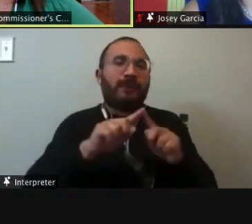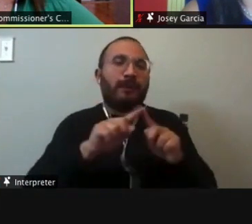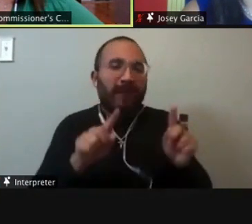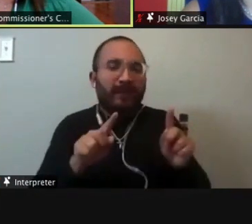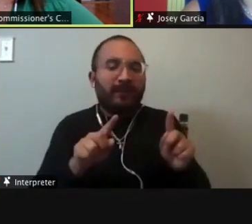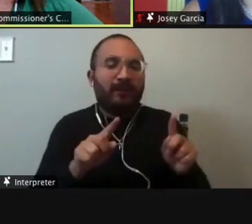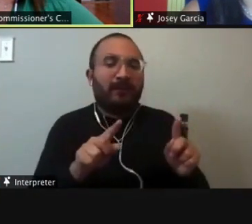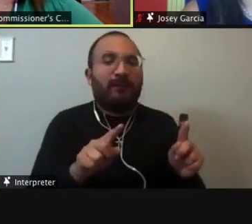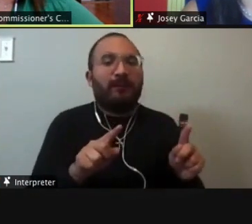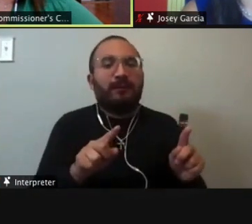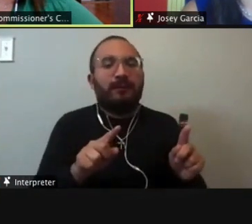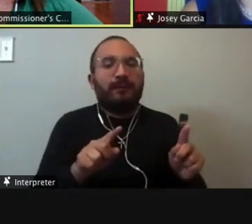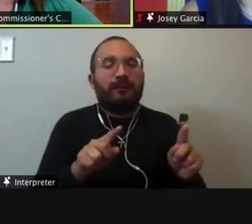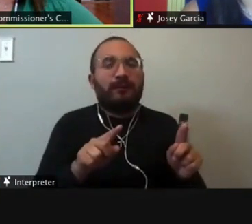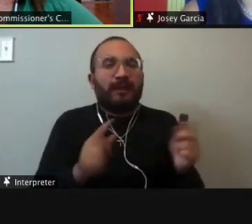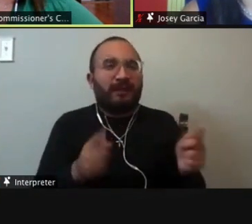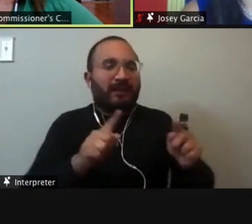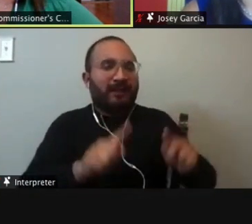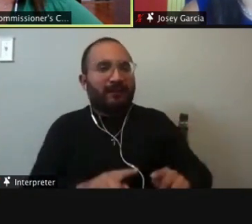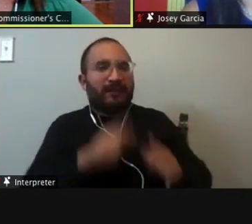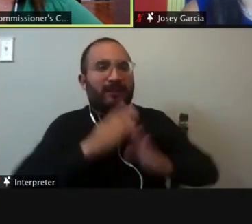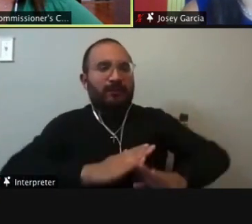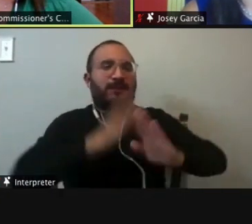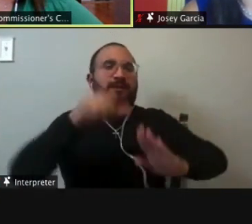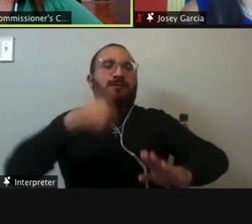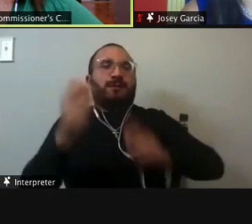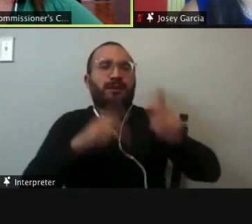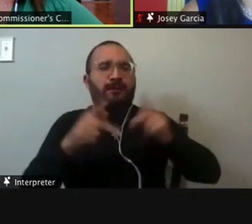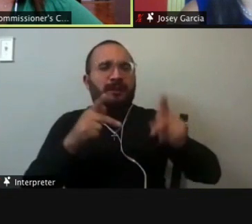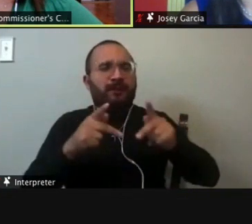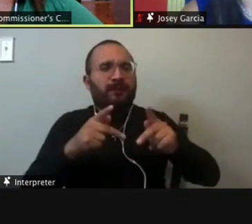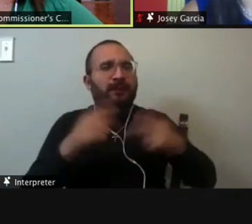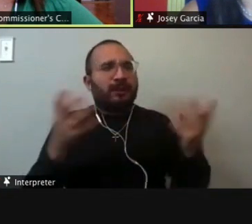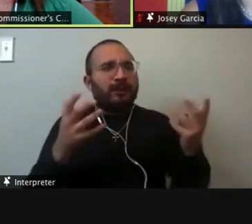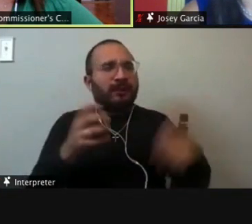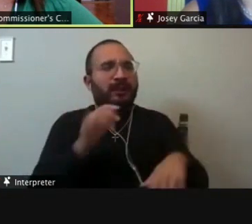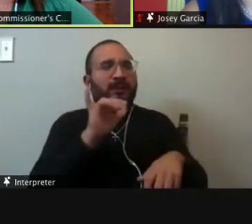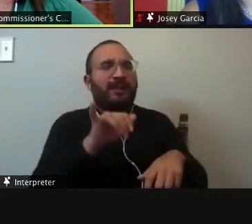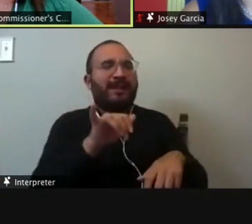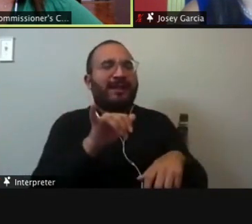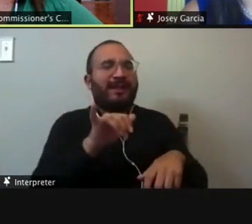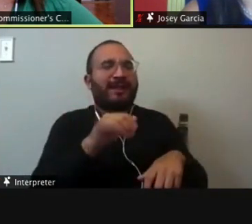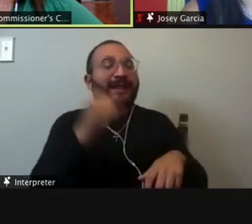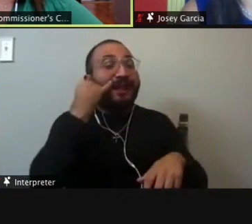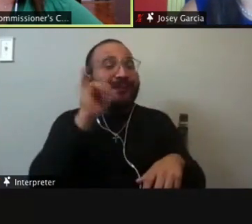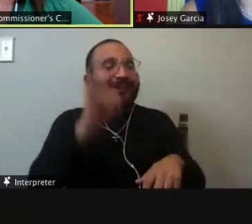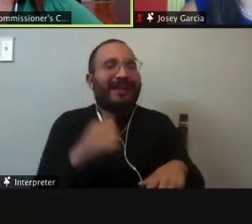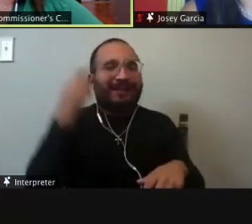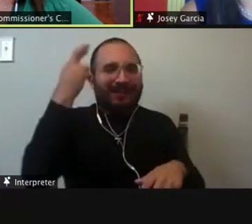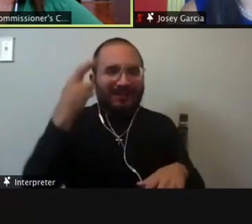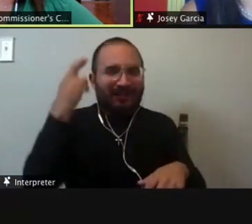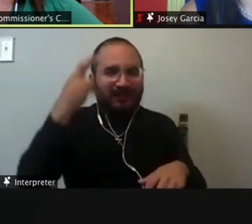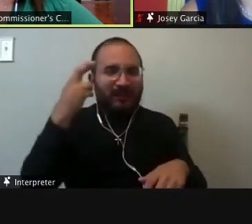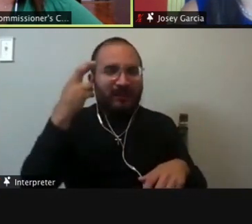it happening to protect them from others? Um, if that's the case, then I'm not sure what we're going to, what we're going to